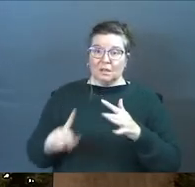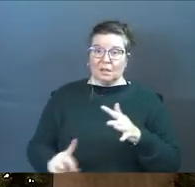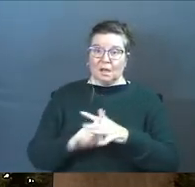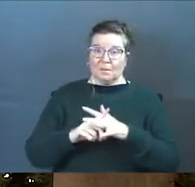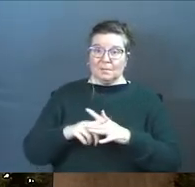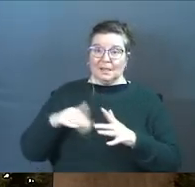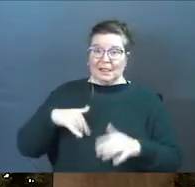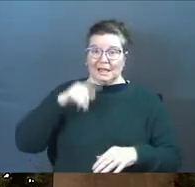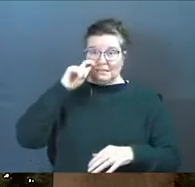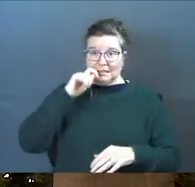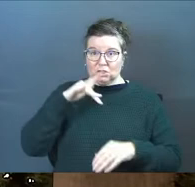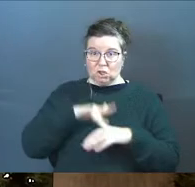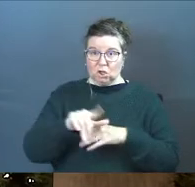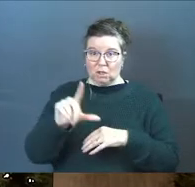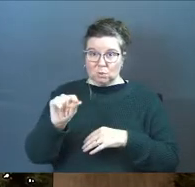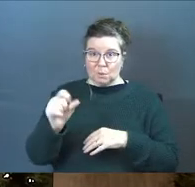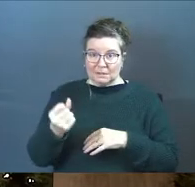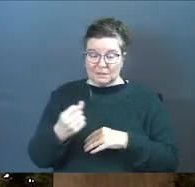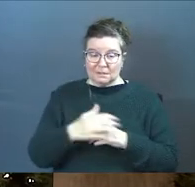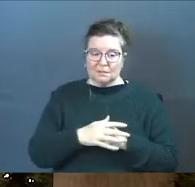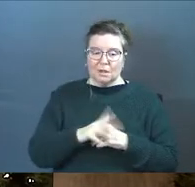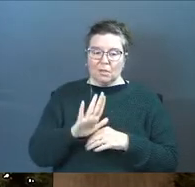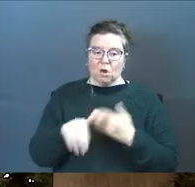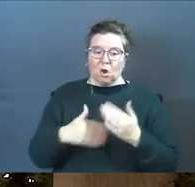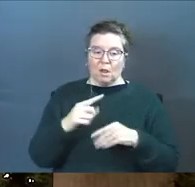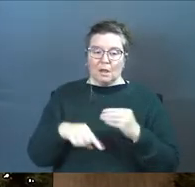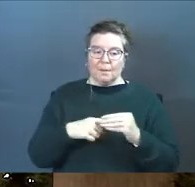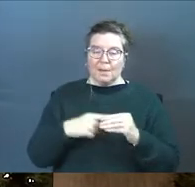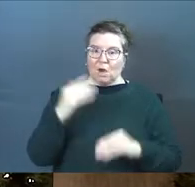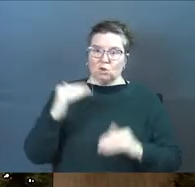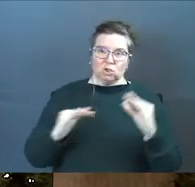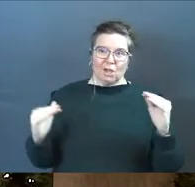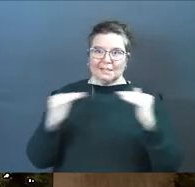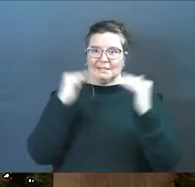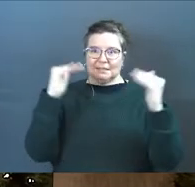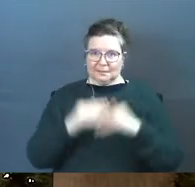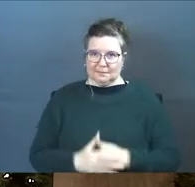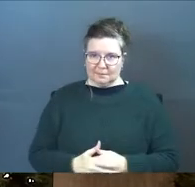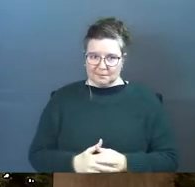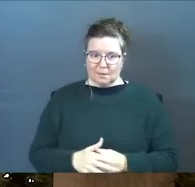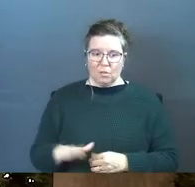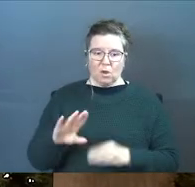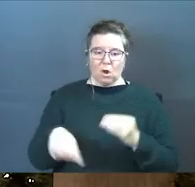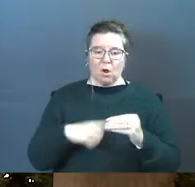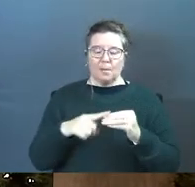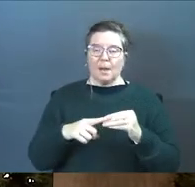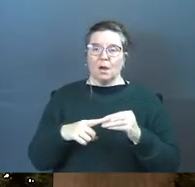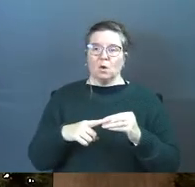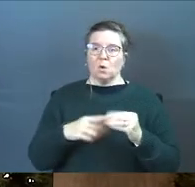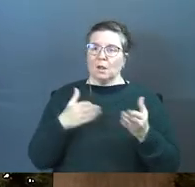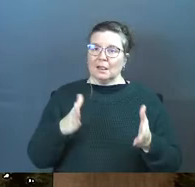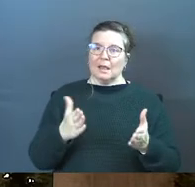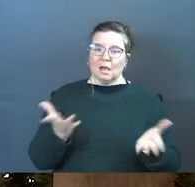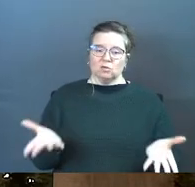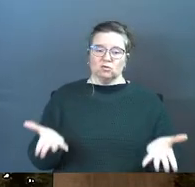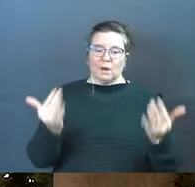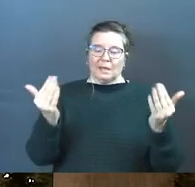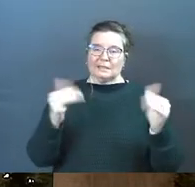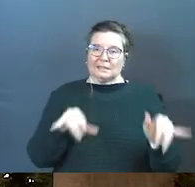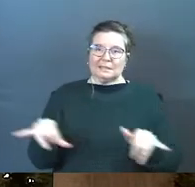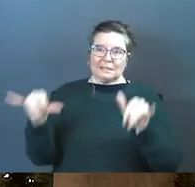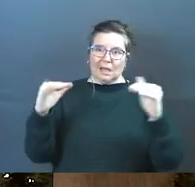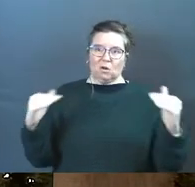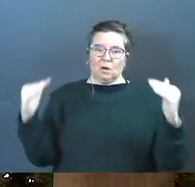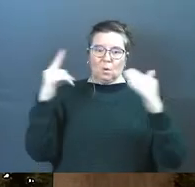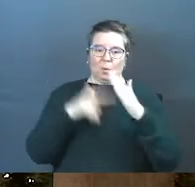comes up in their late teens and early 20s, they're all about justice. They're all about let's raise a standard